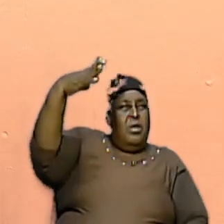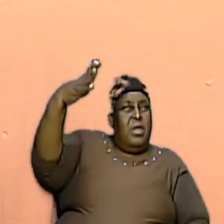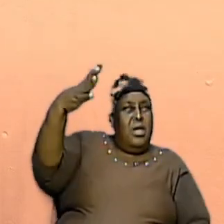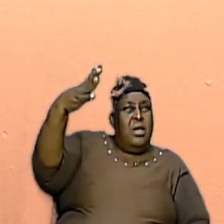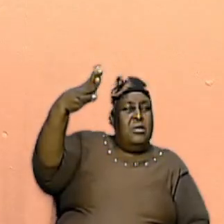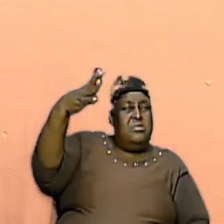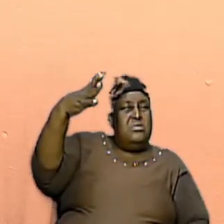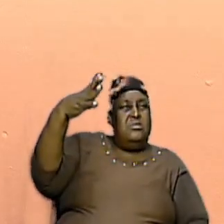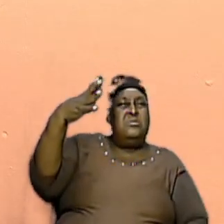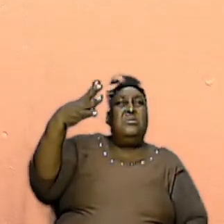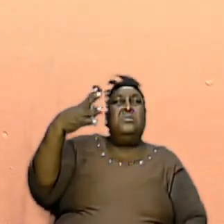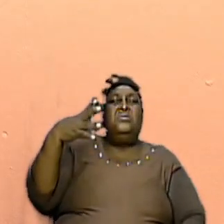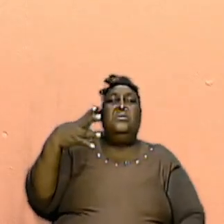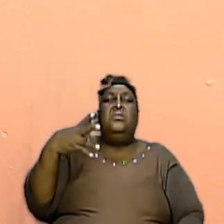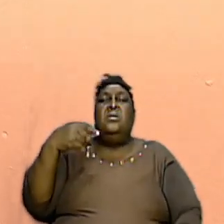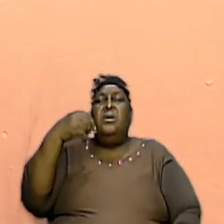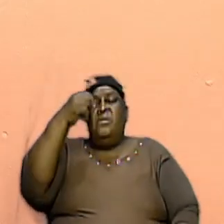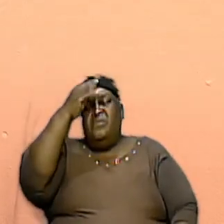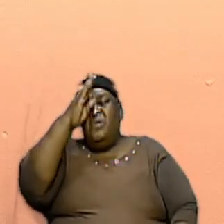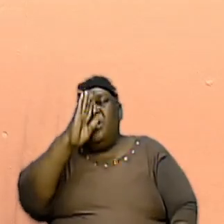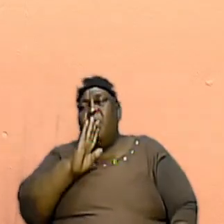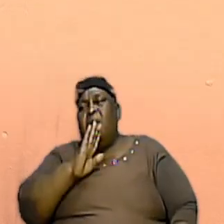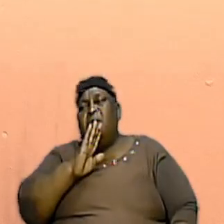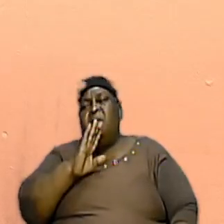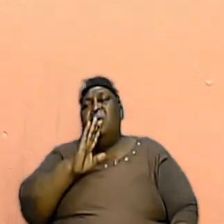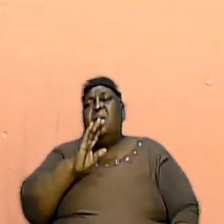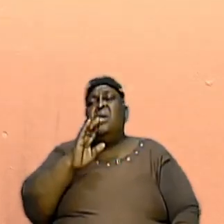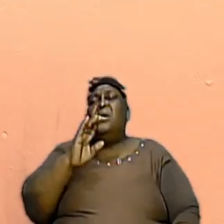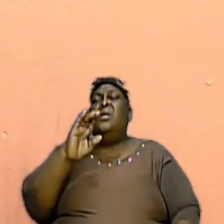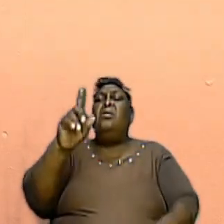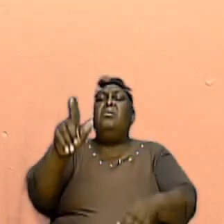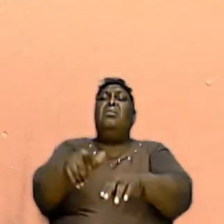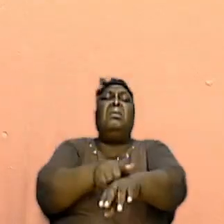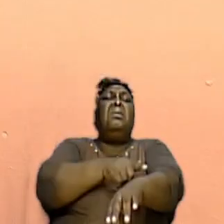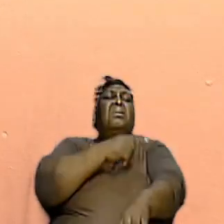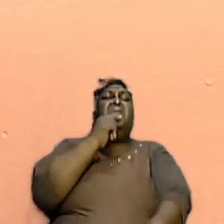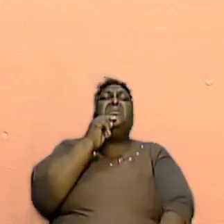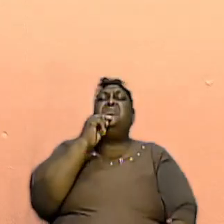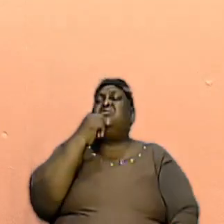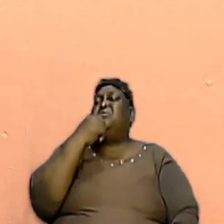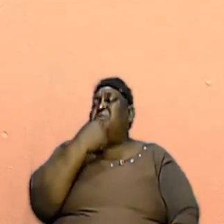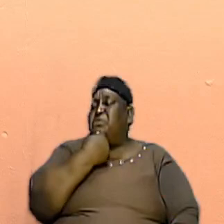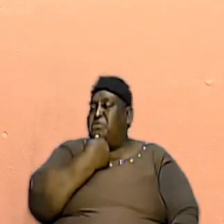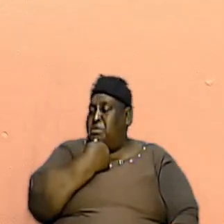he is a God that is long suffering which he is